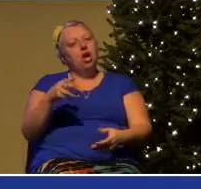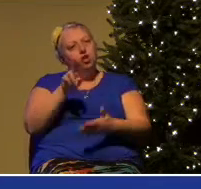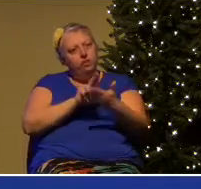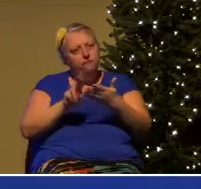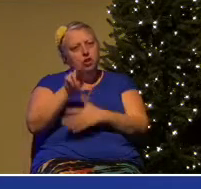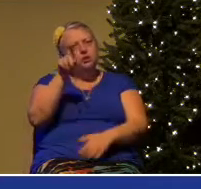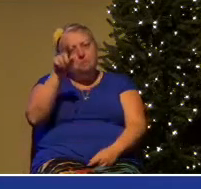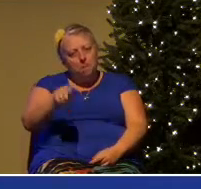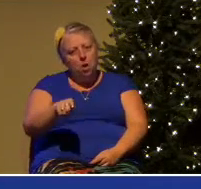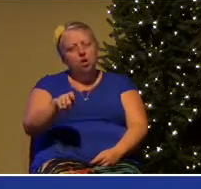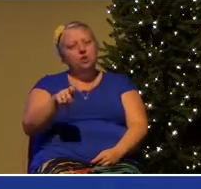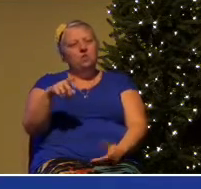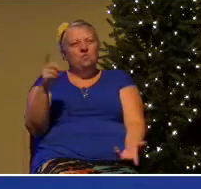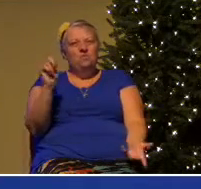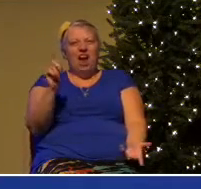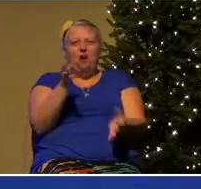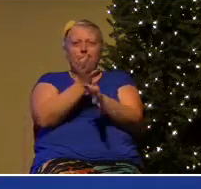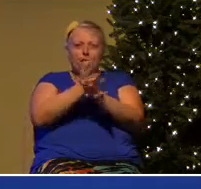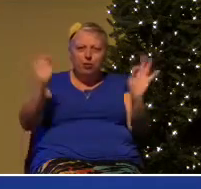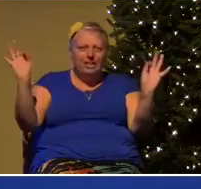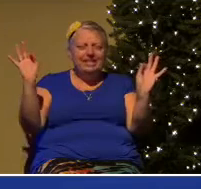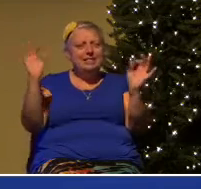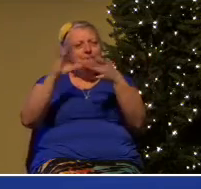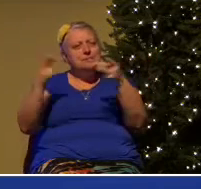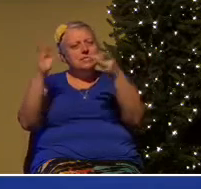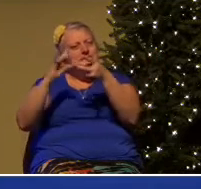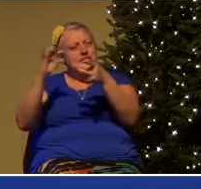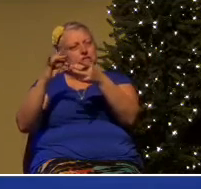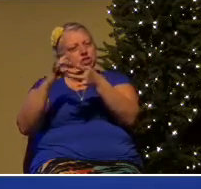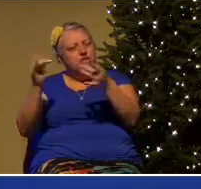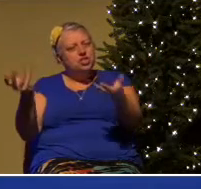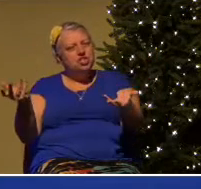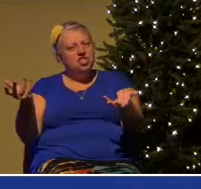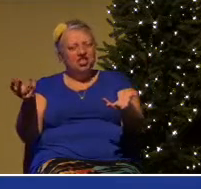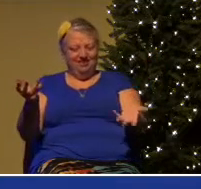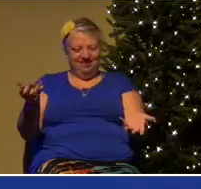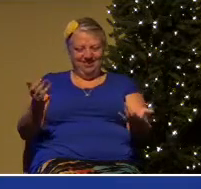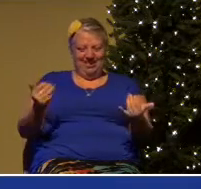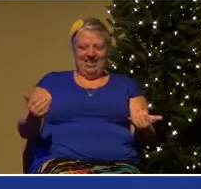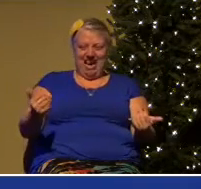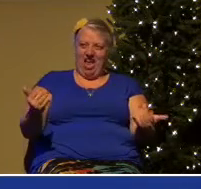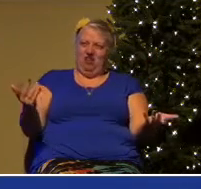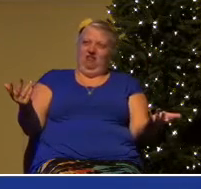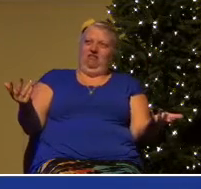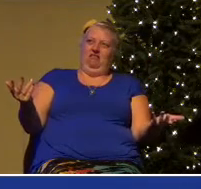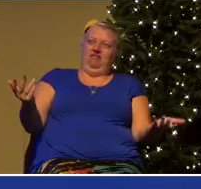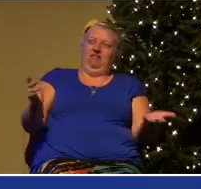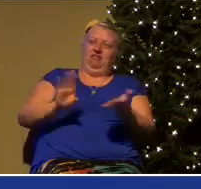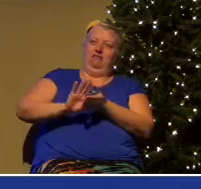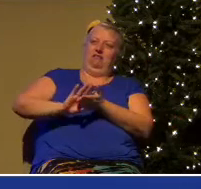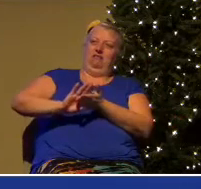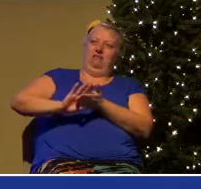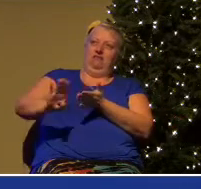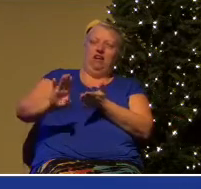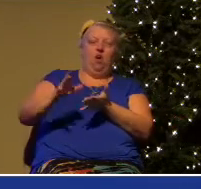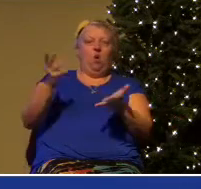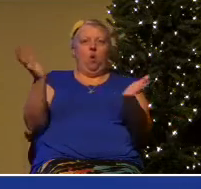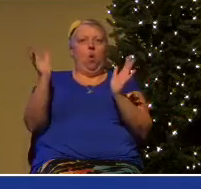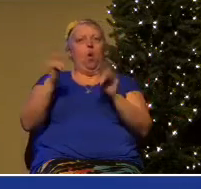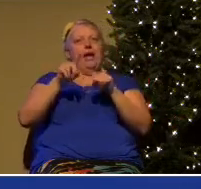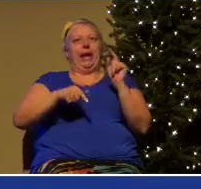we now increasingly have to toe the line because somebody is going to be offended.